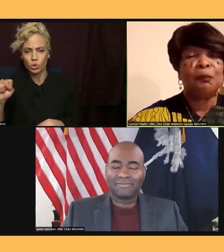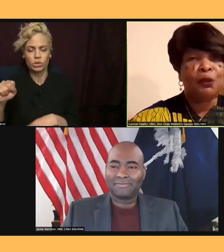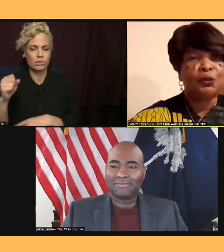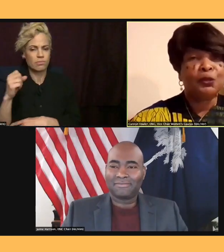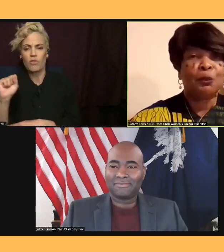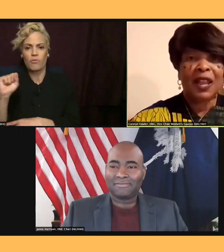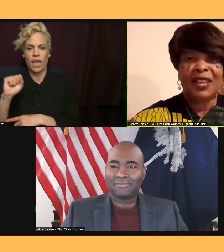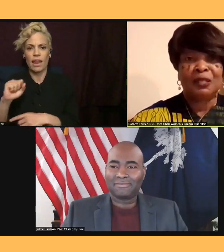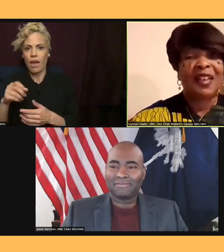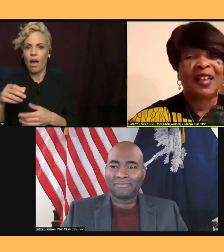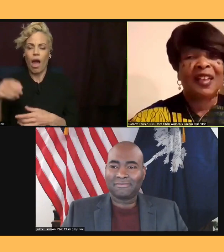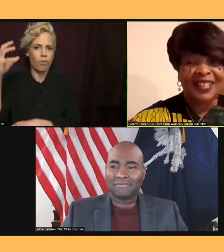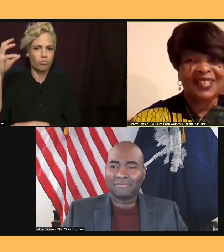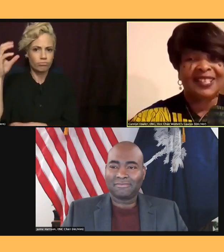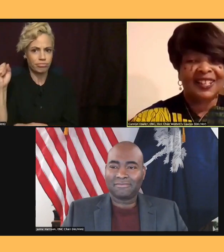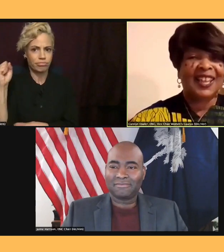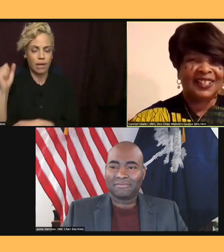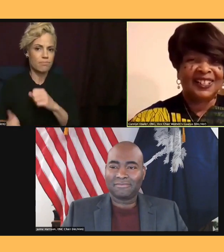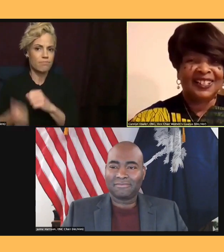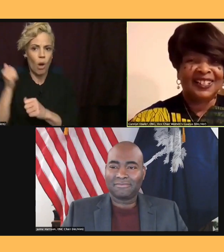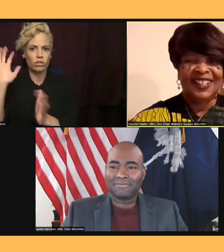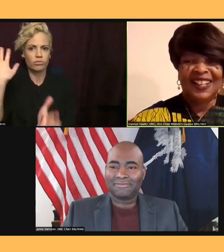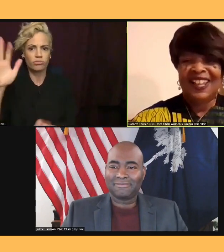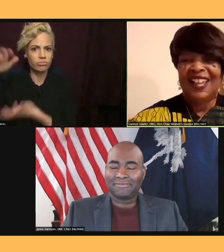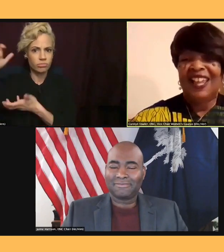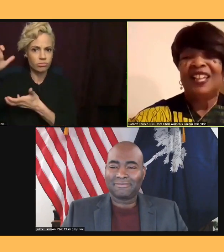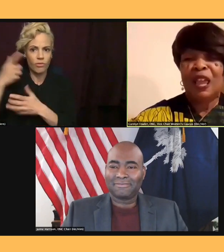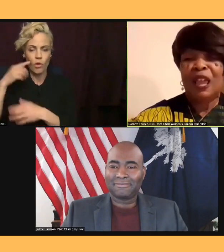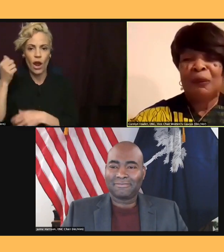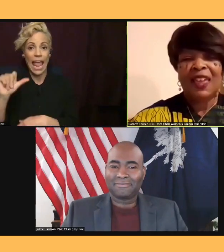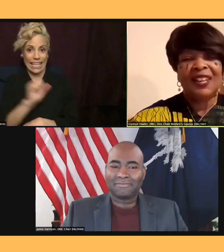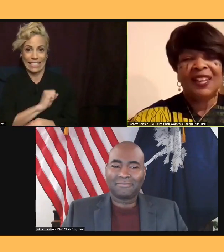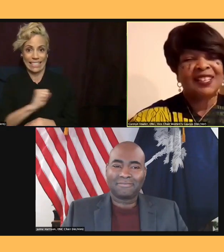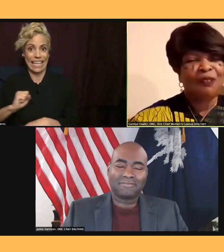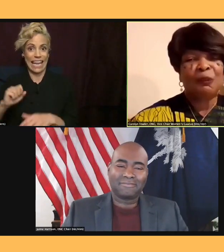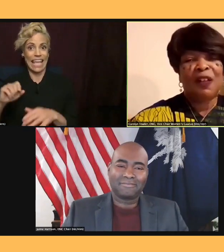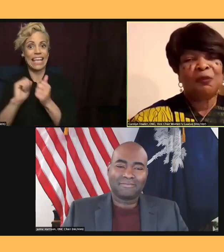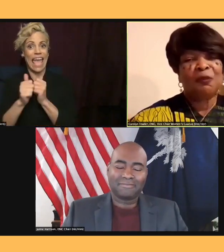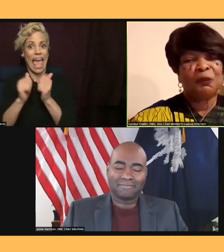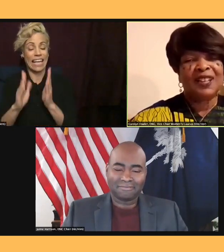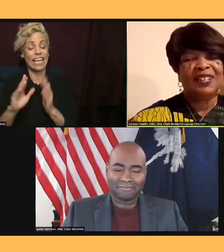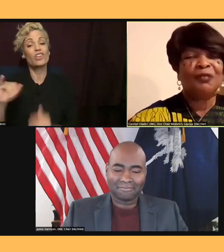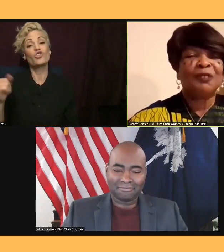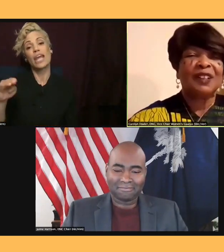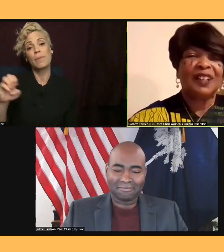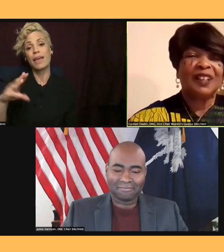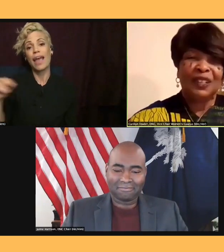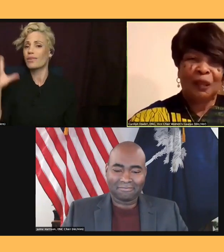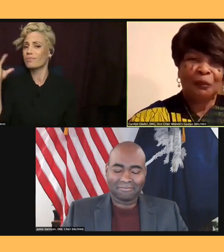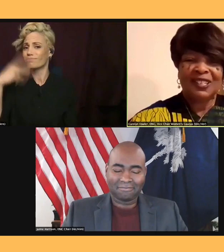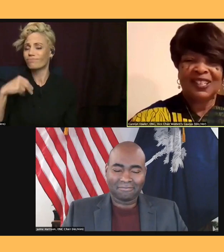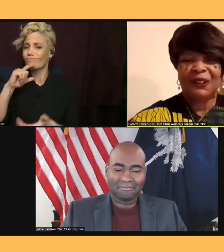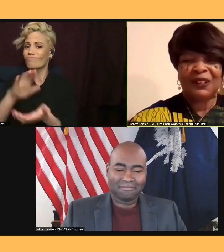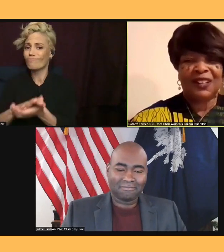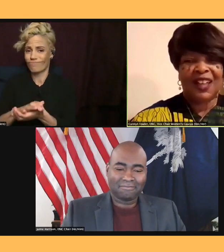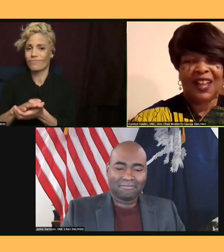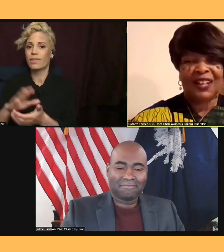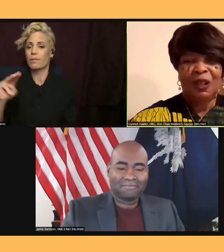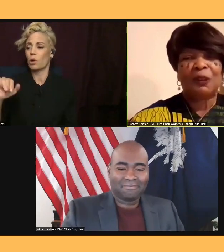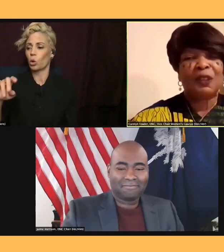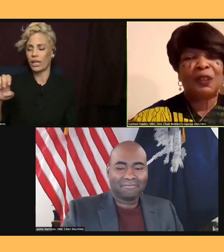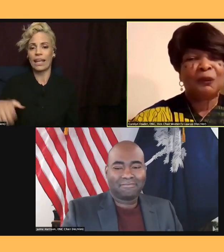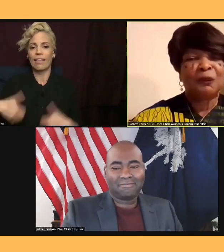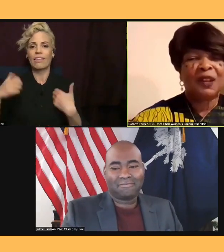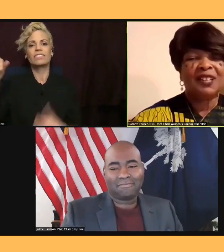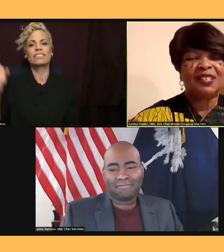any Senate candidate. Jamie and his lovely wife Marie live in Columbia, South Carolina, where they raised their two